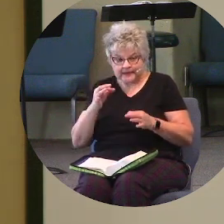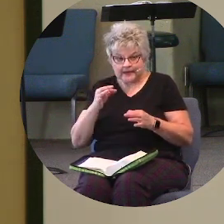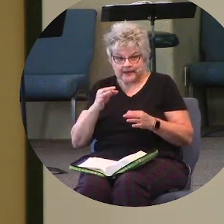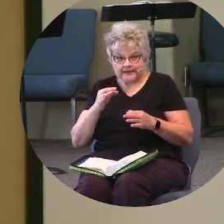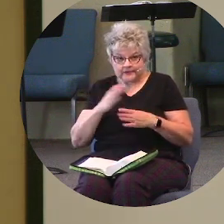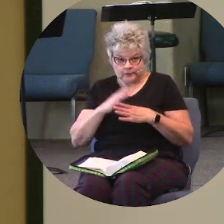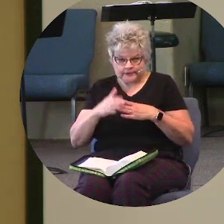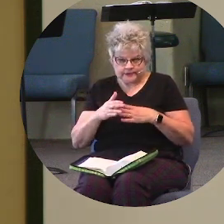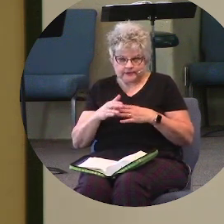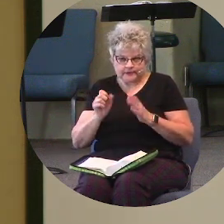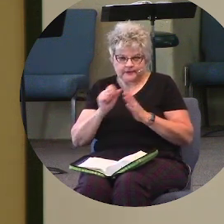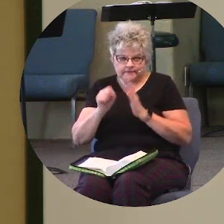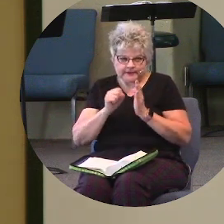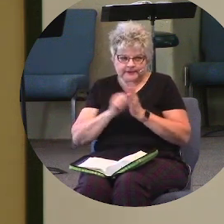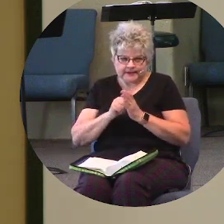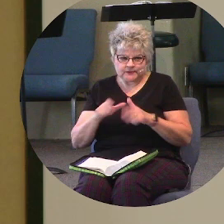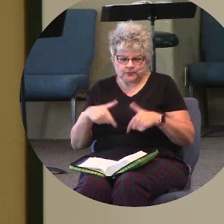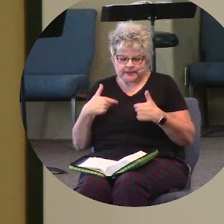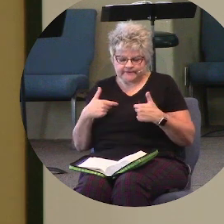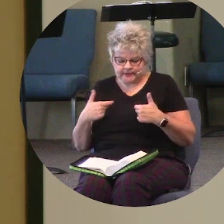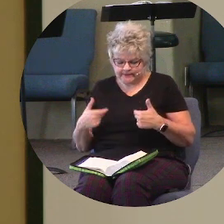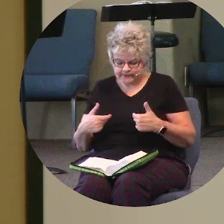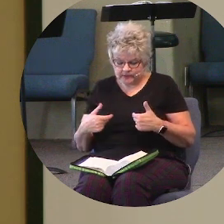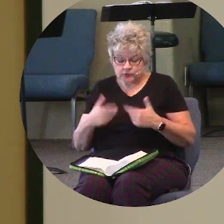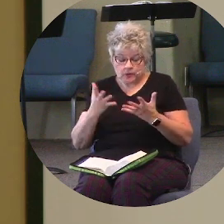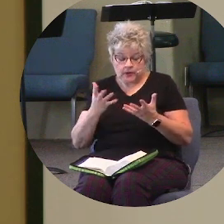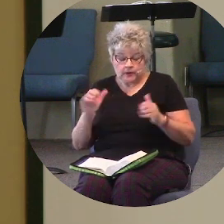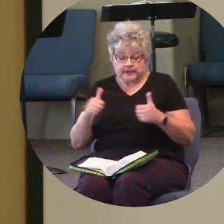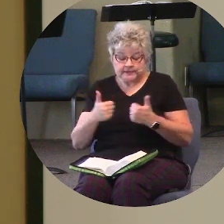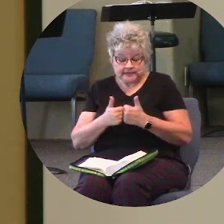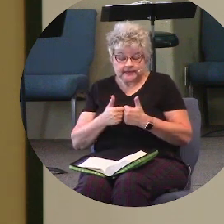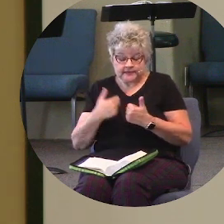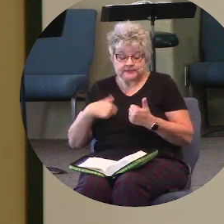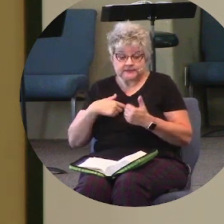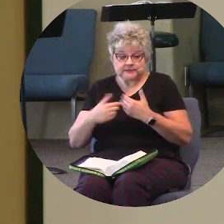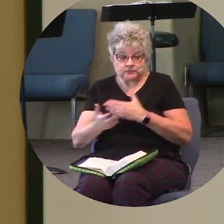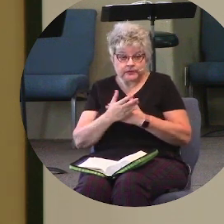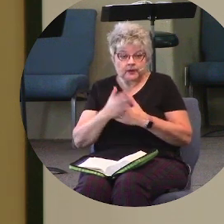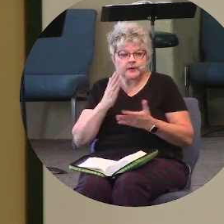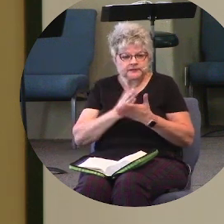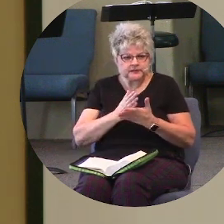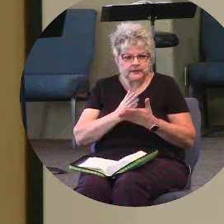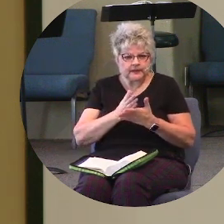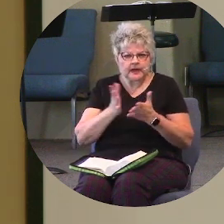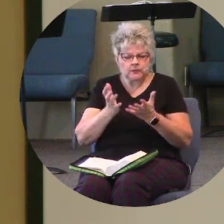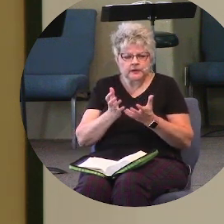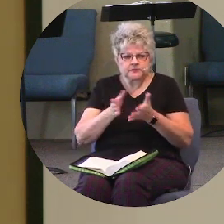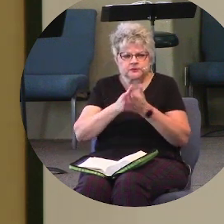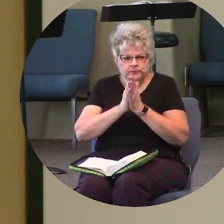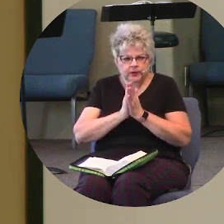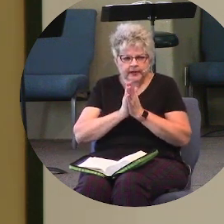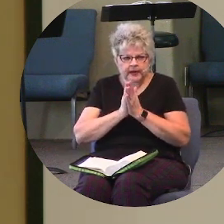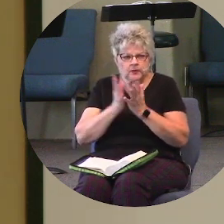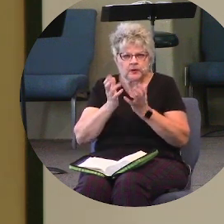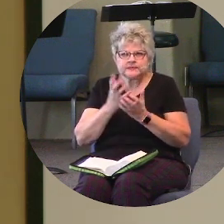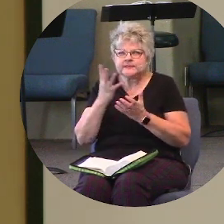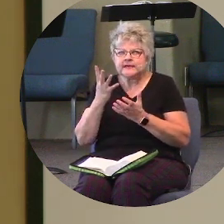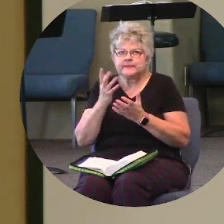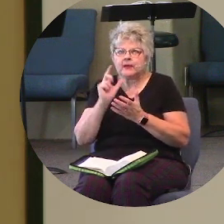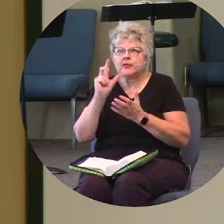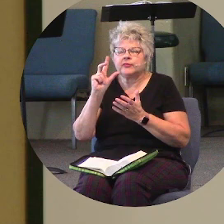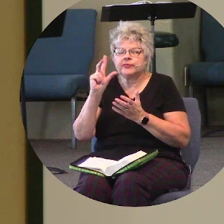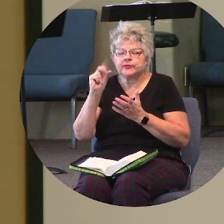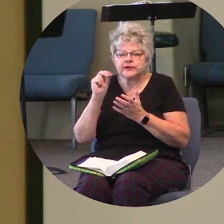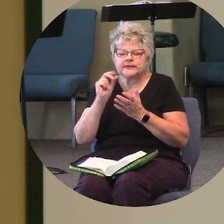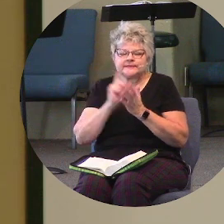And so, I want to challenge us this morning. I'm going to stop right here, I just want us to pray. want us to take about 30 seconds